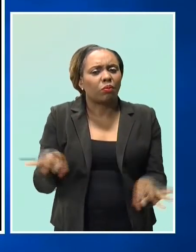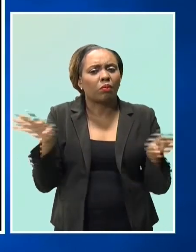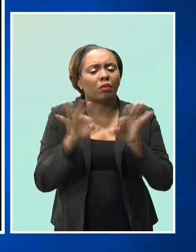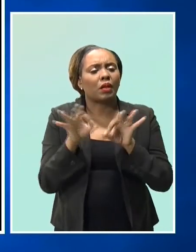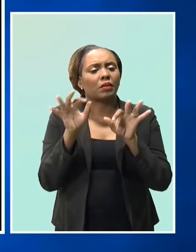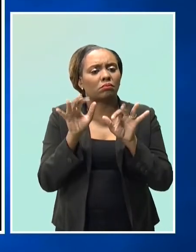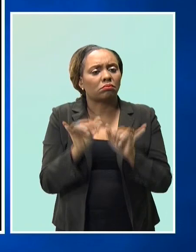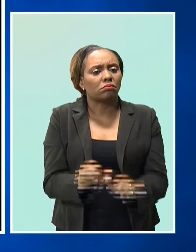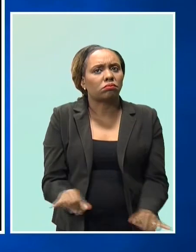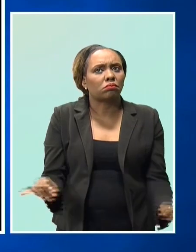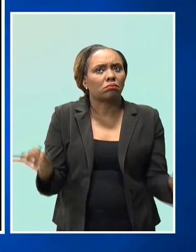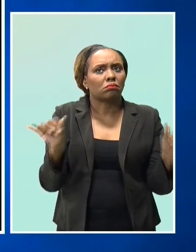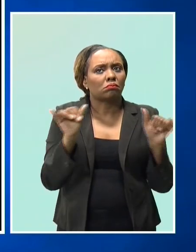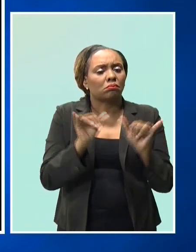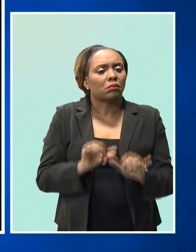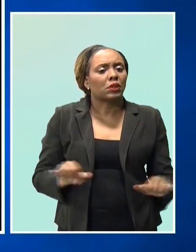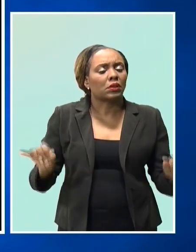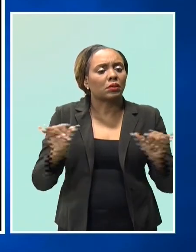common...